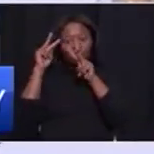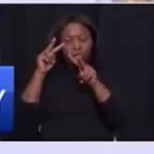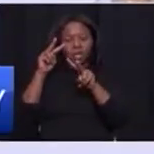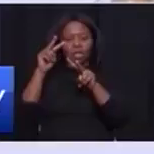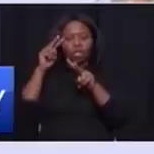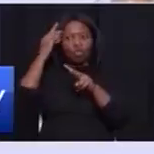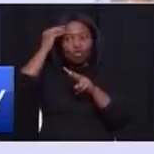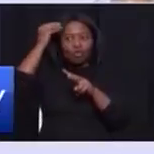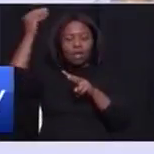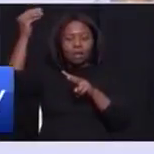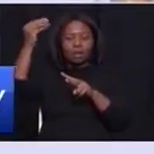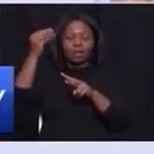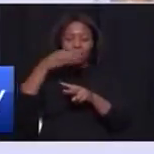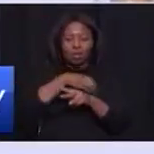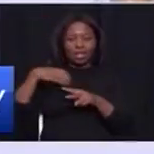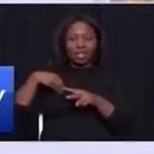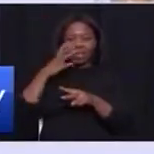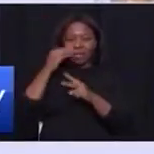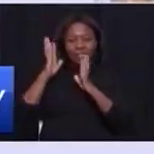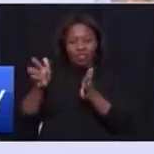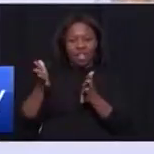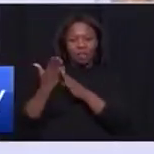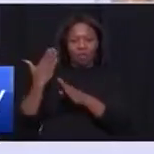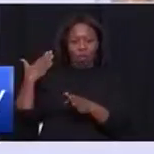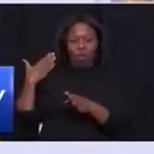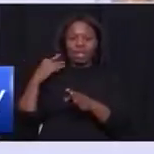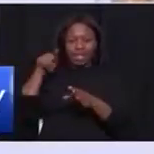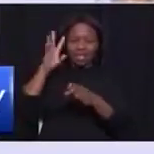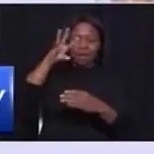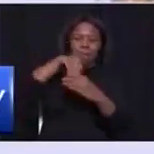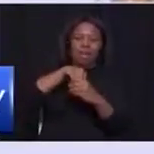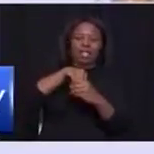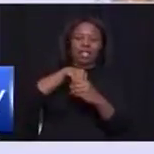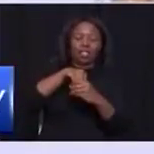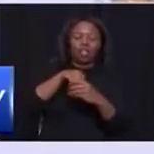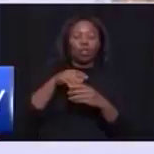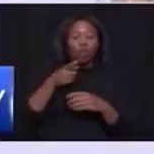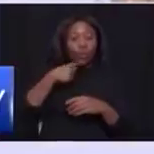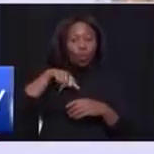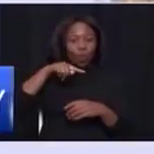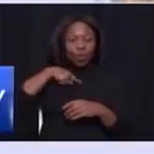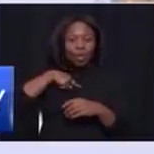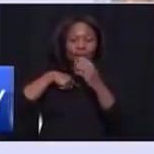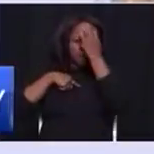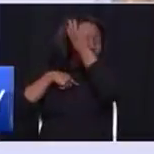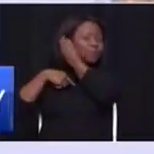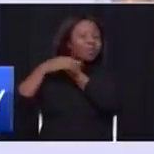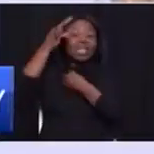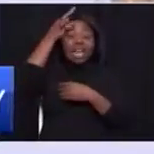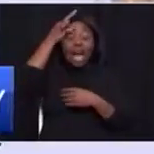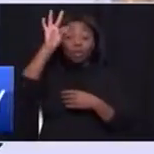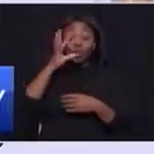spoke about in his first state of the nation address. We in Gauteng are not only talking about